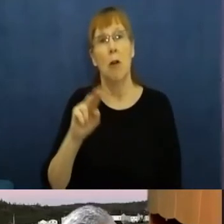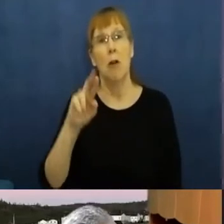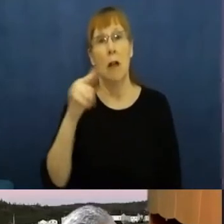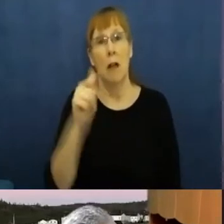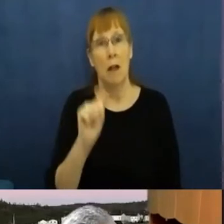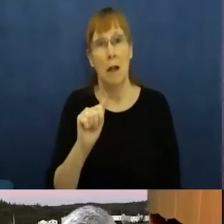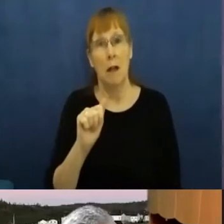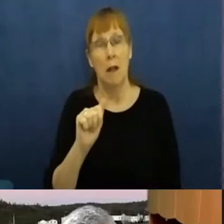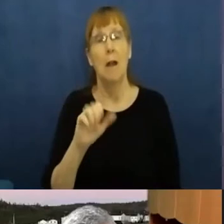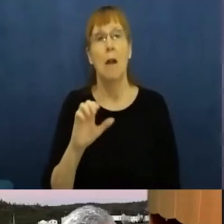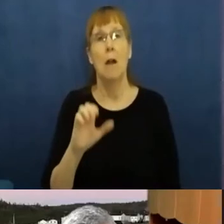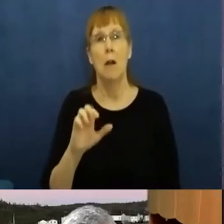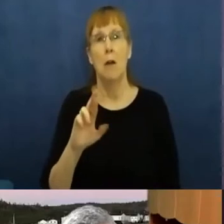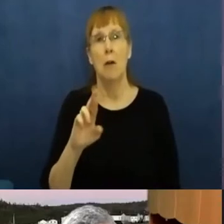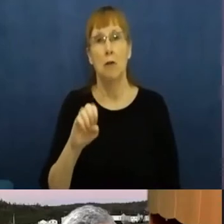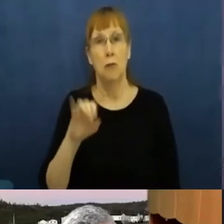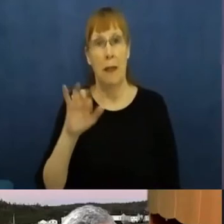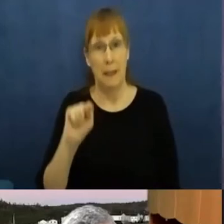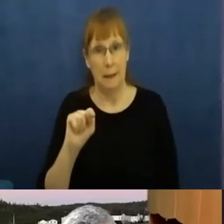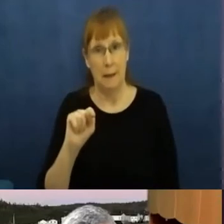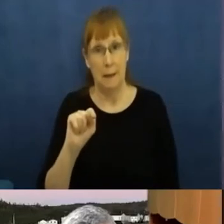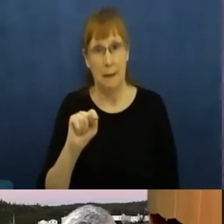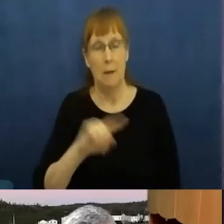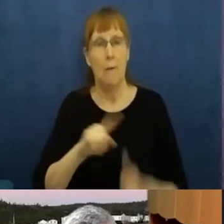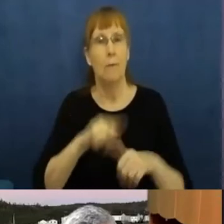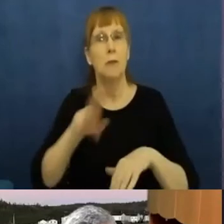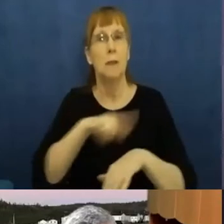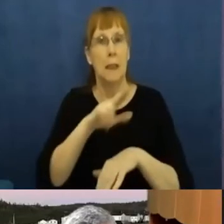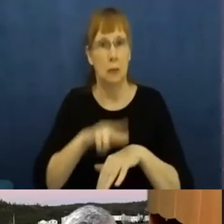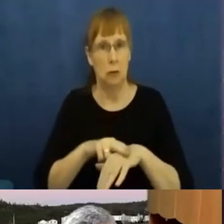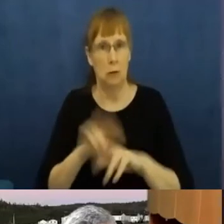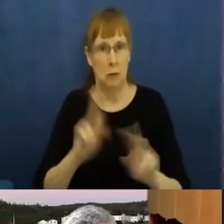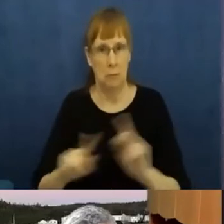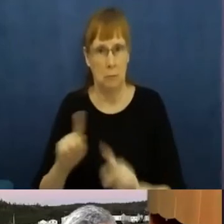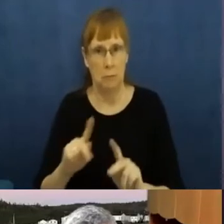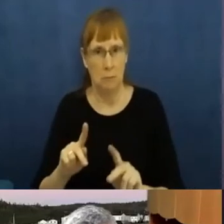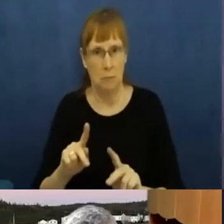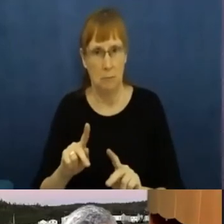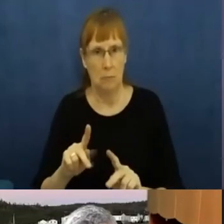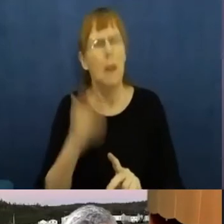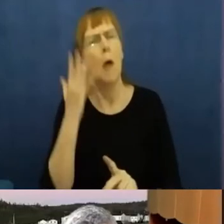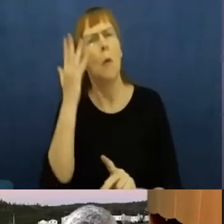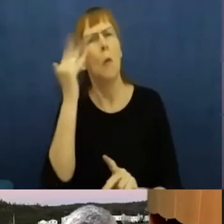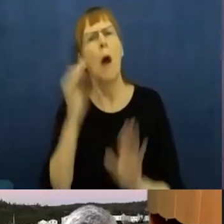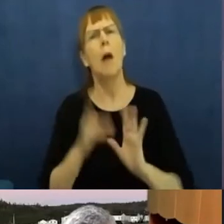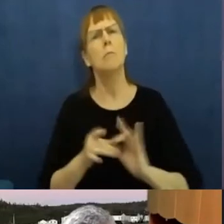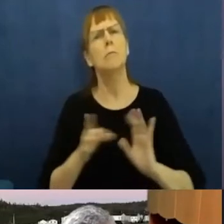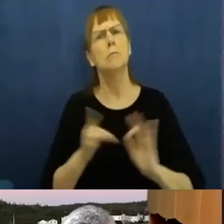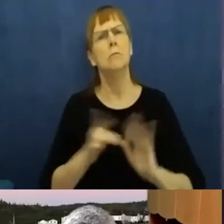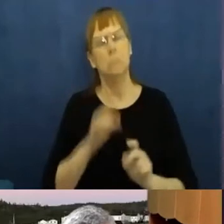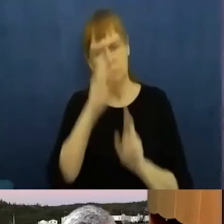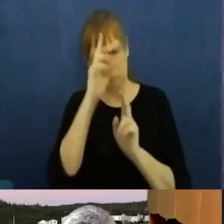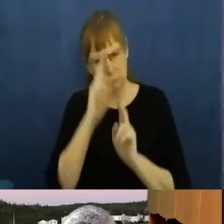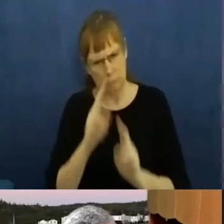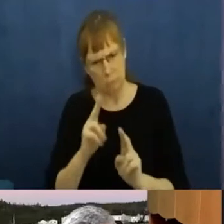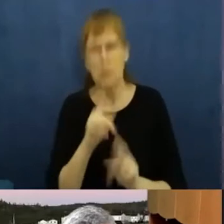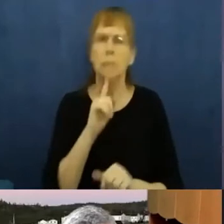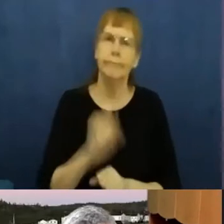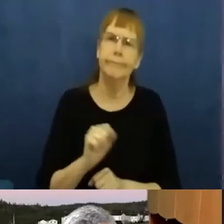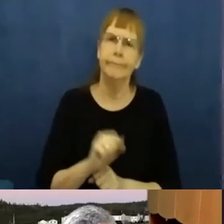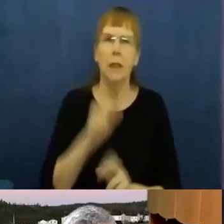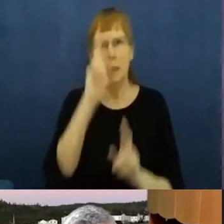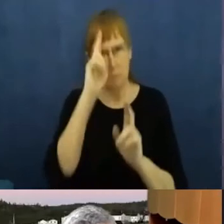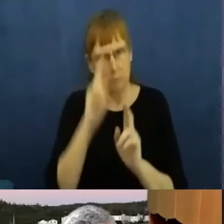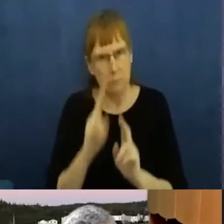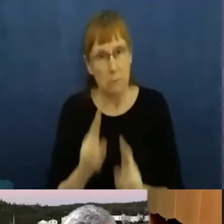And I do that because it's not only a sign of respect, but it also allows me to say that we have